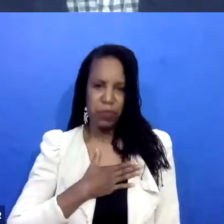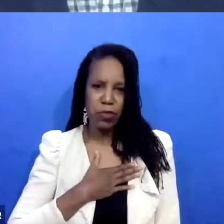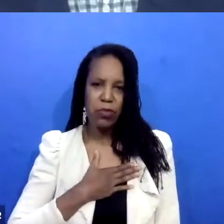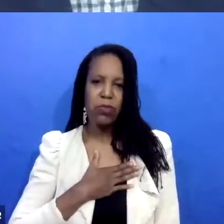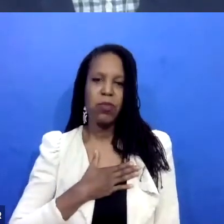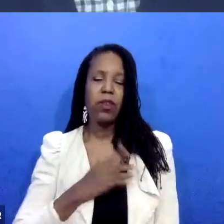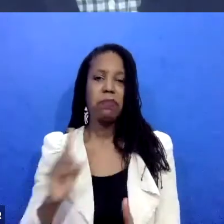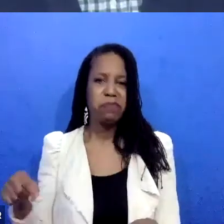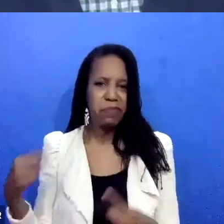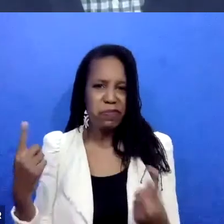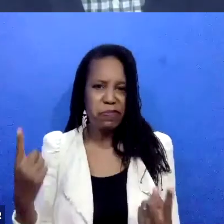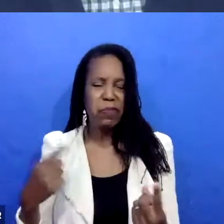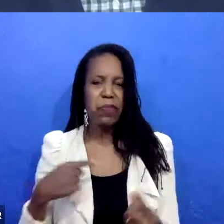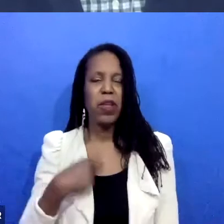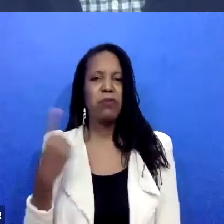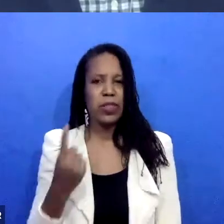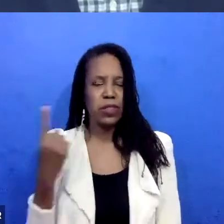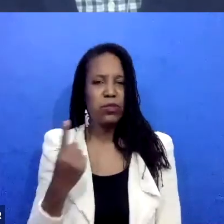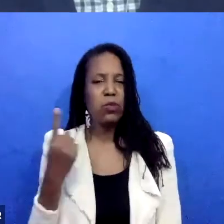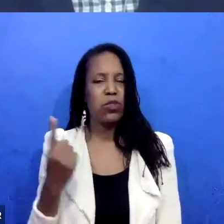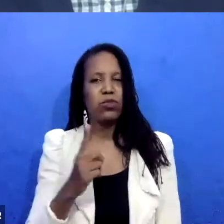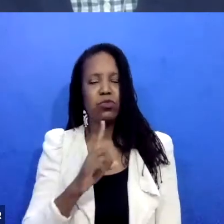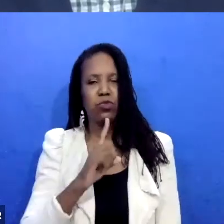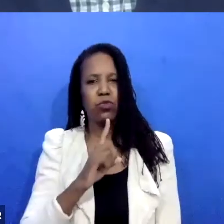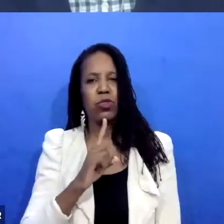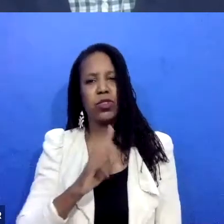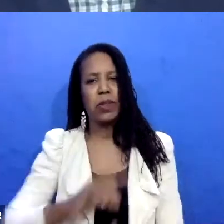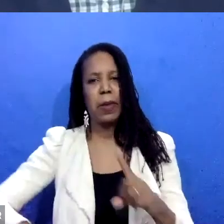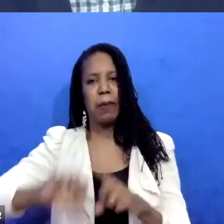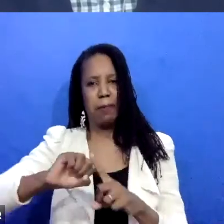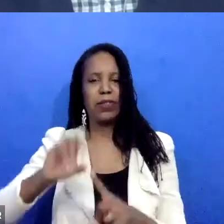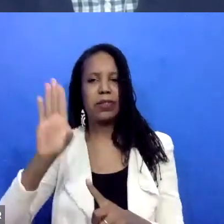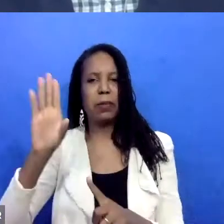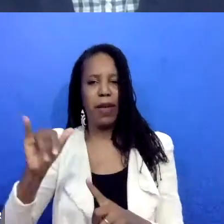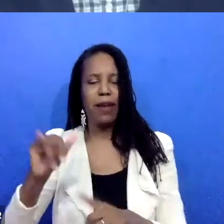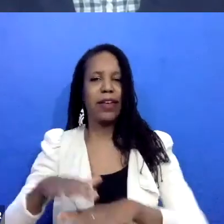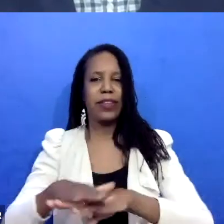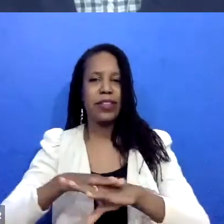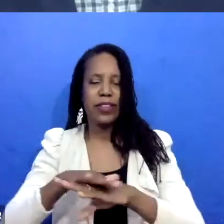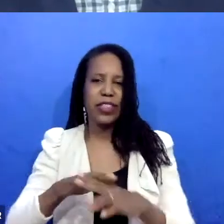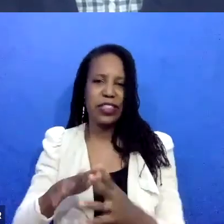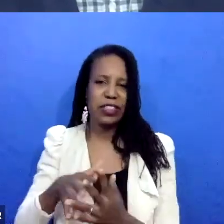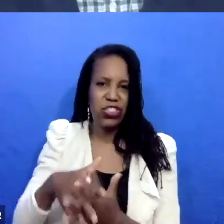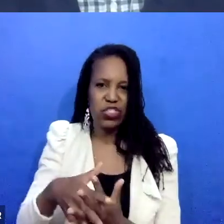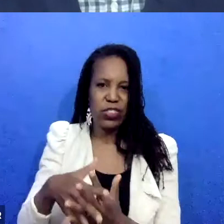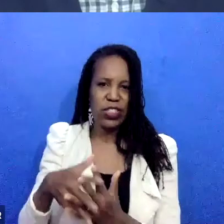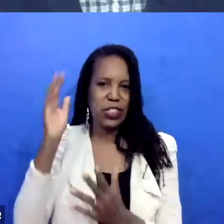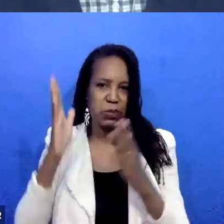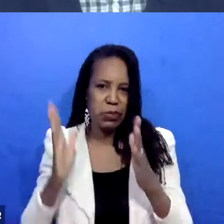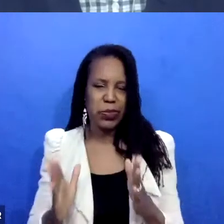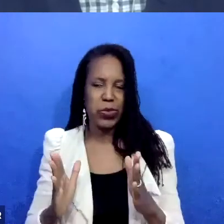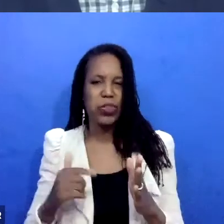thinkers, just really briefly to acknowledge that I am speaking to you from occupied land. And so,